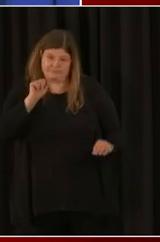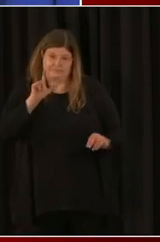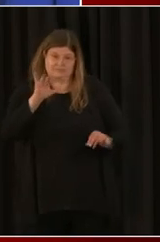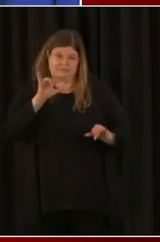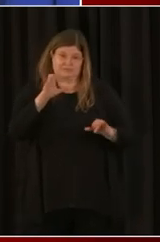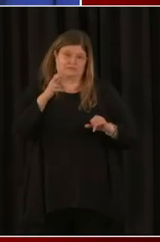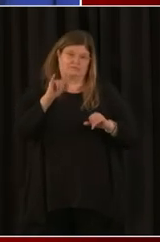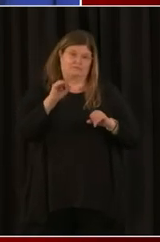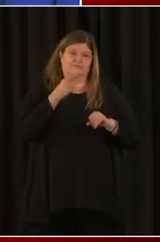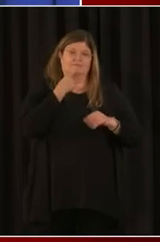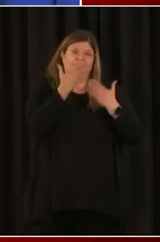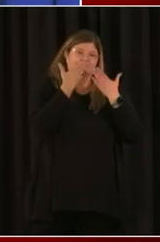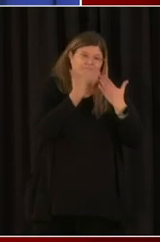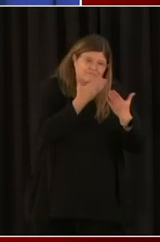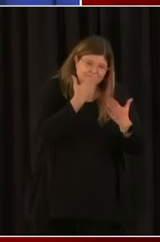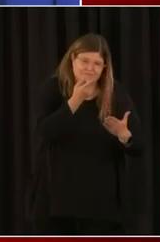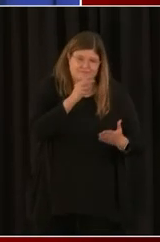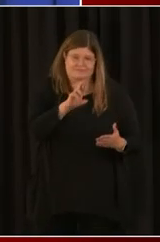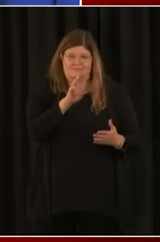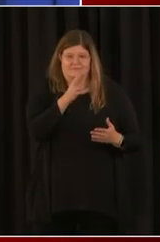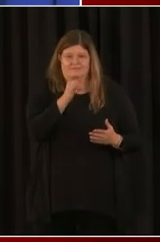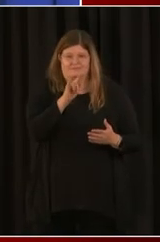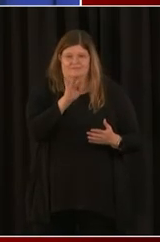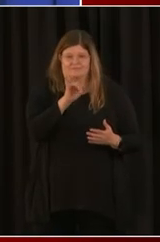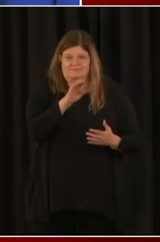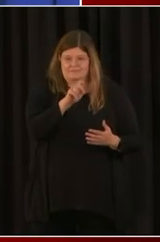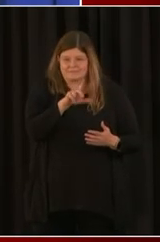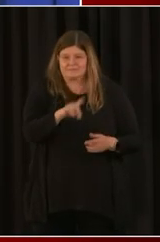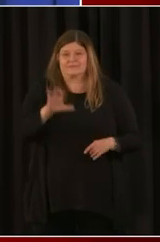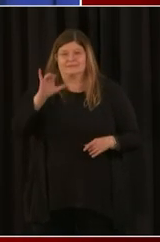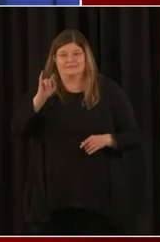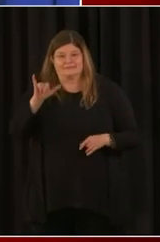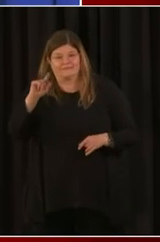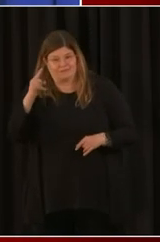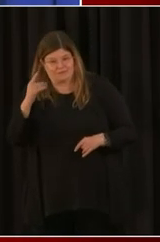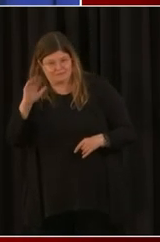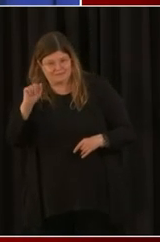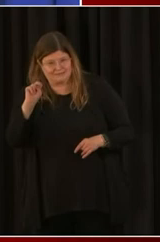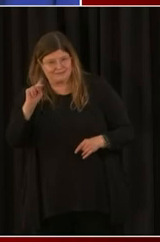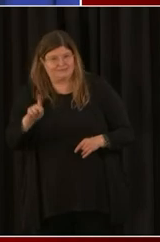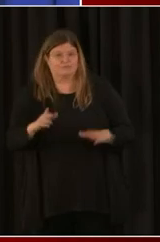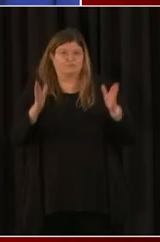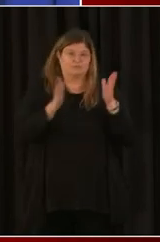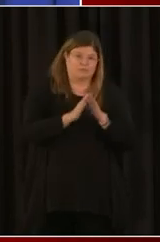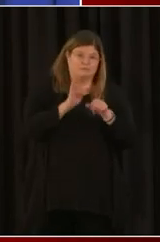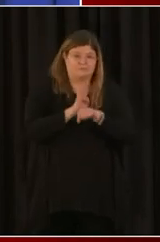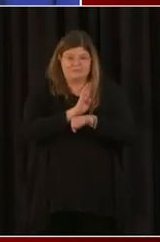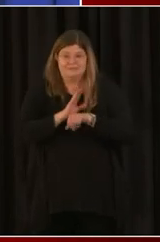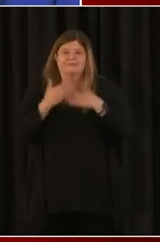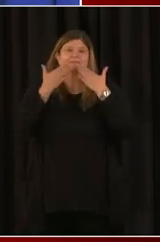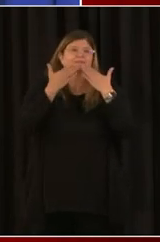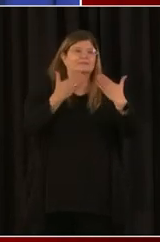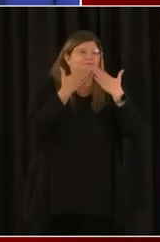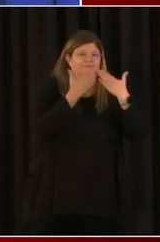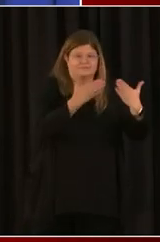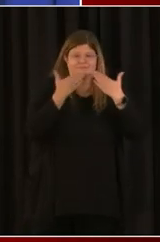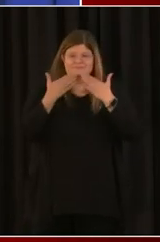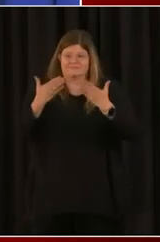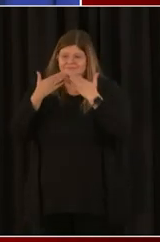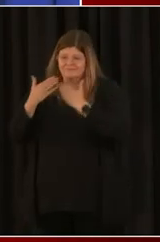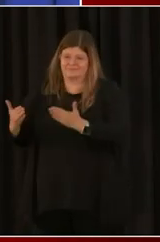Director Whitfield, all of our friends from the City First Bank, as well as our small business owners for joining us today.